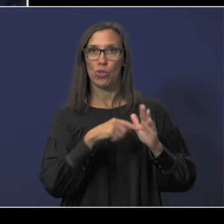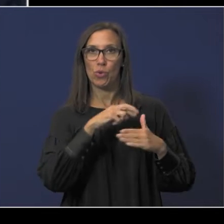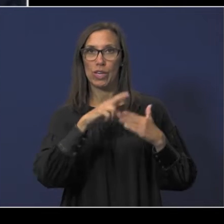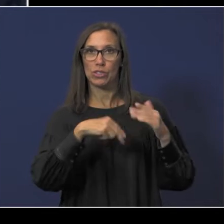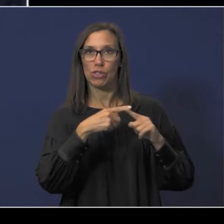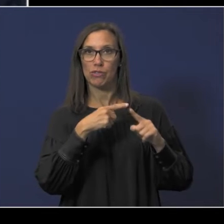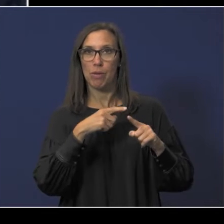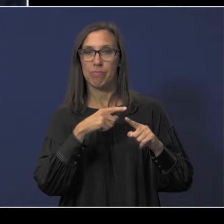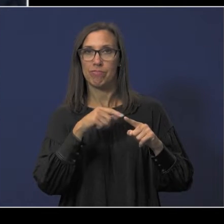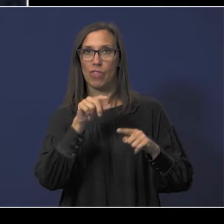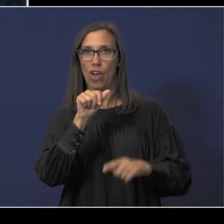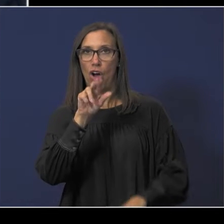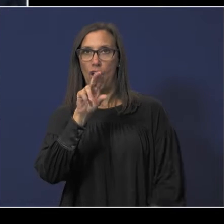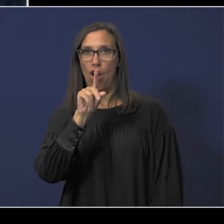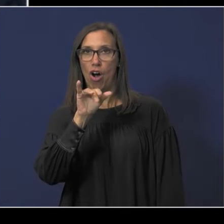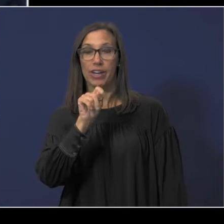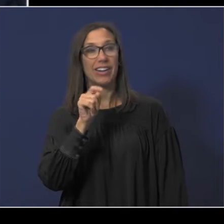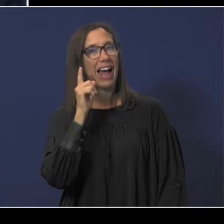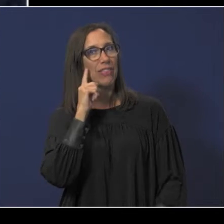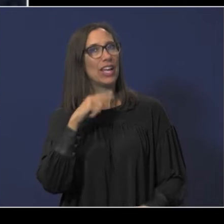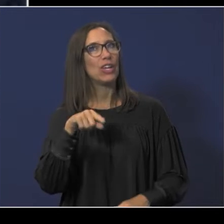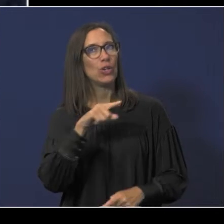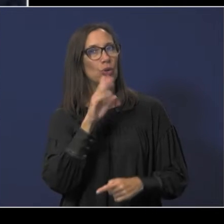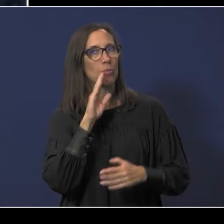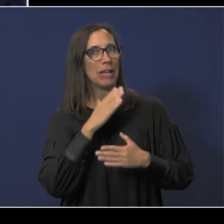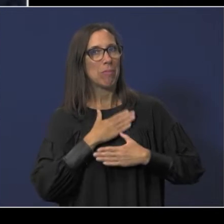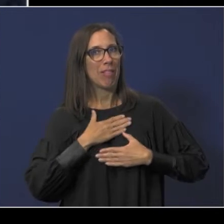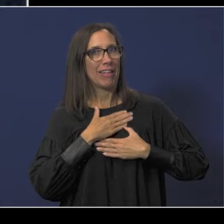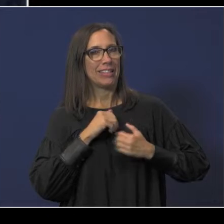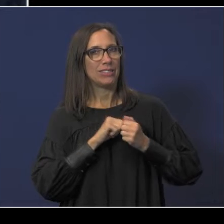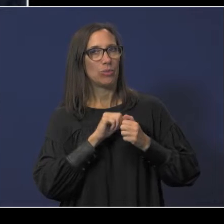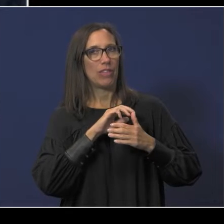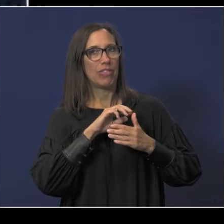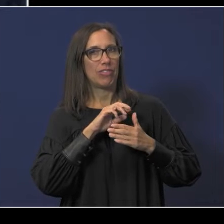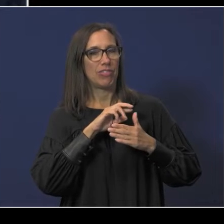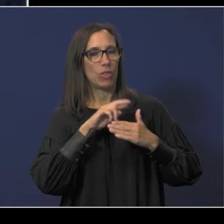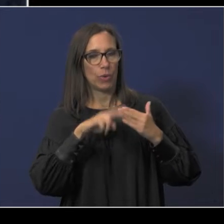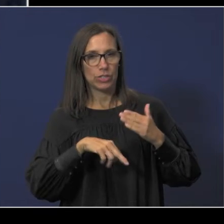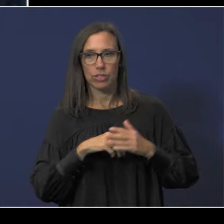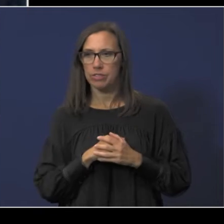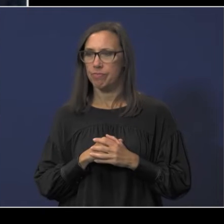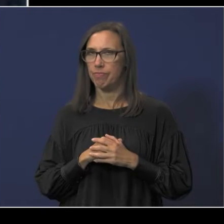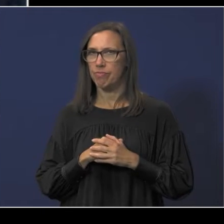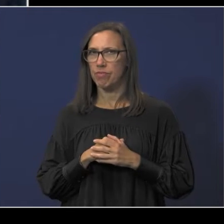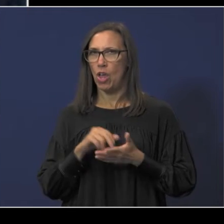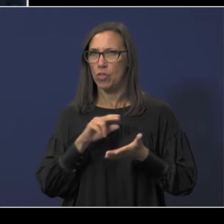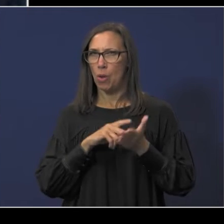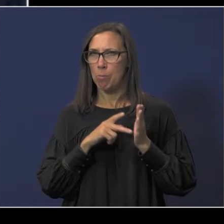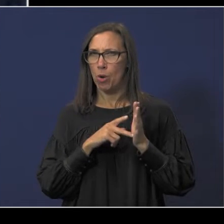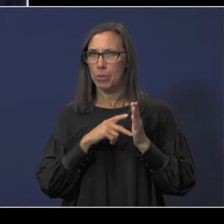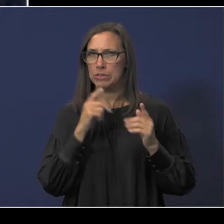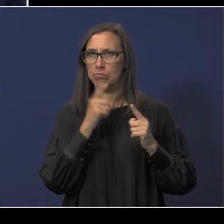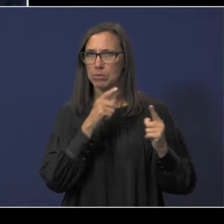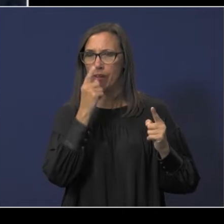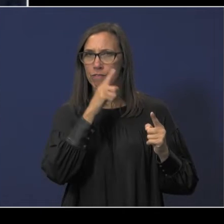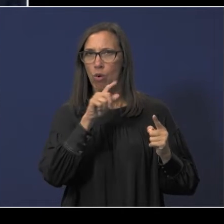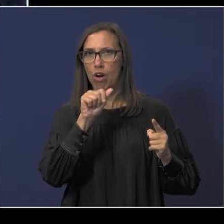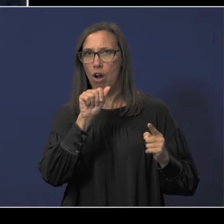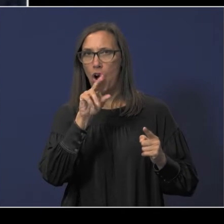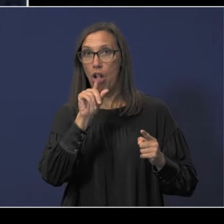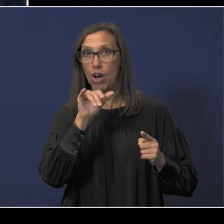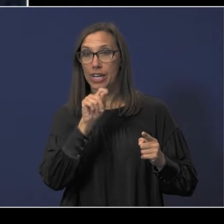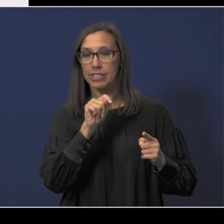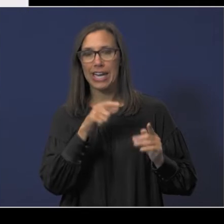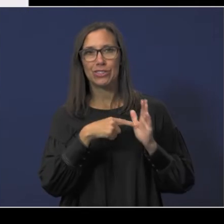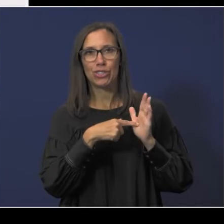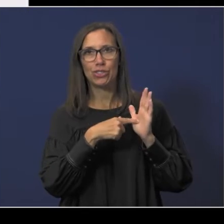and i think you'll all be very pleased with these results so the point of an audit is for the auditors to render an opinion on the financial statements